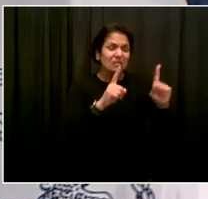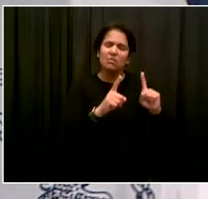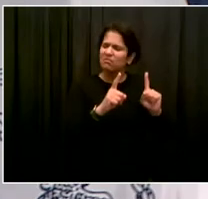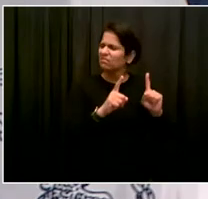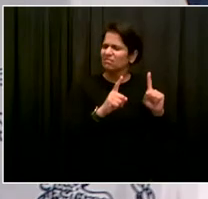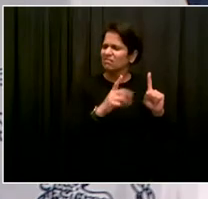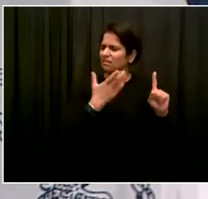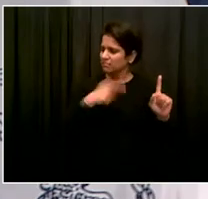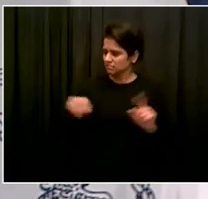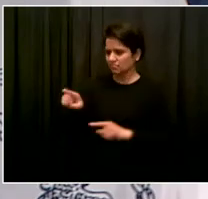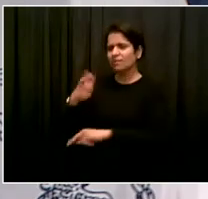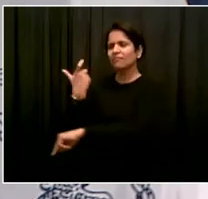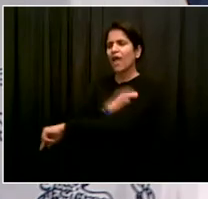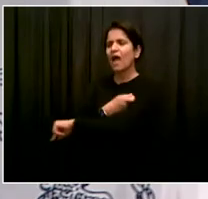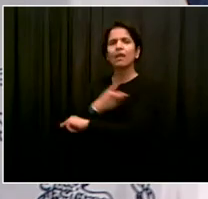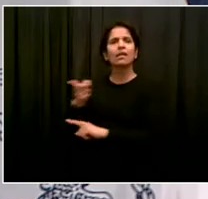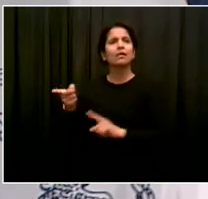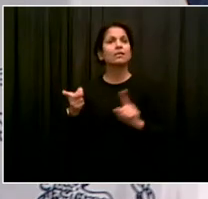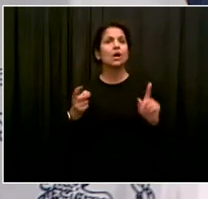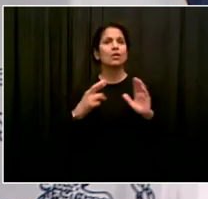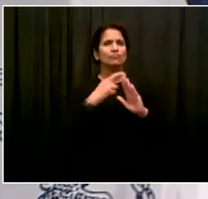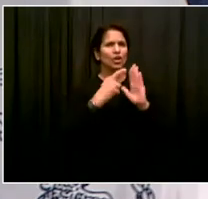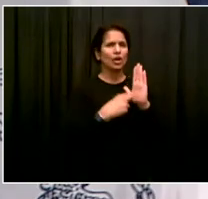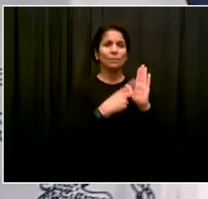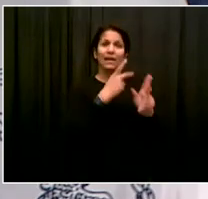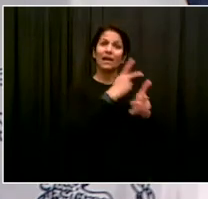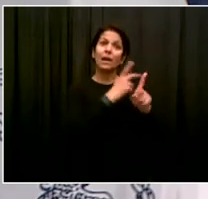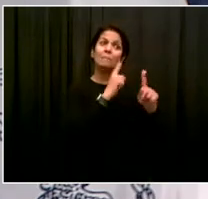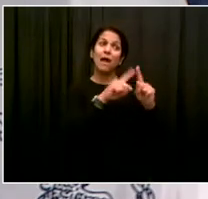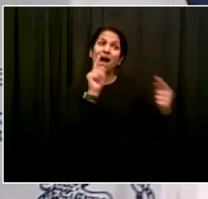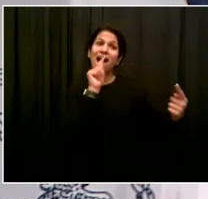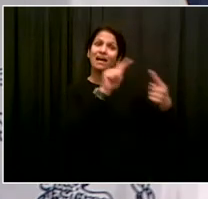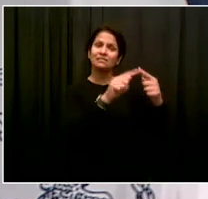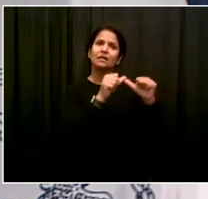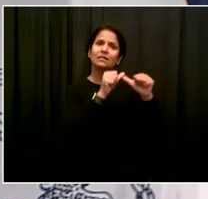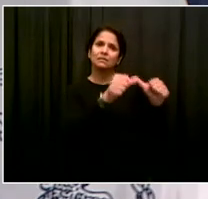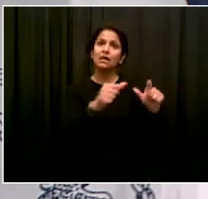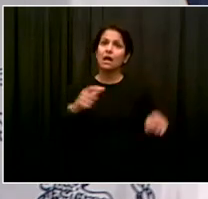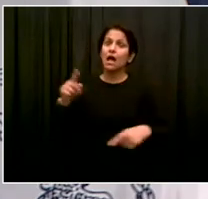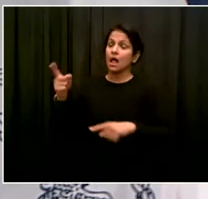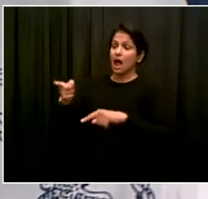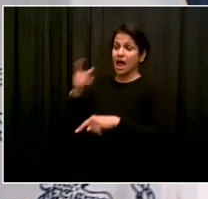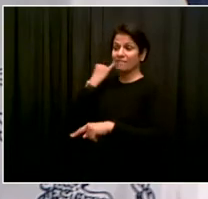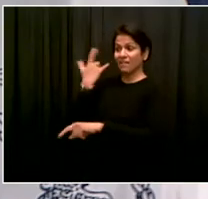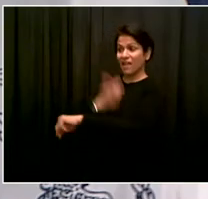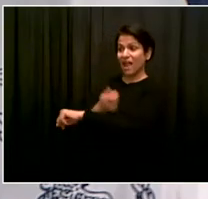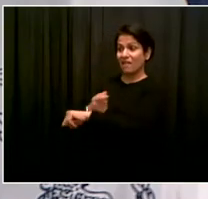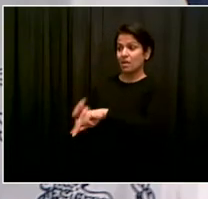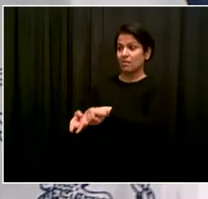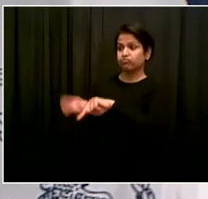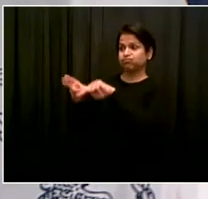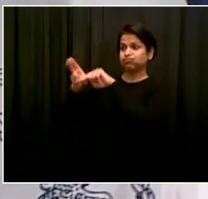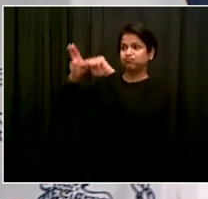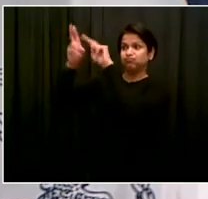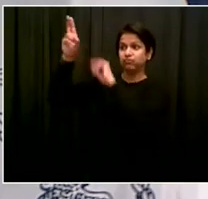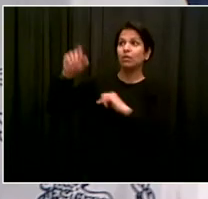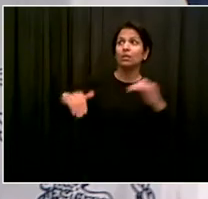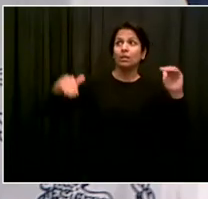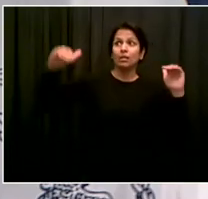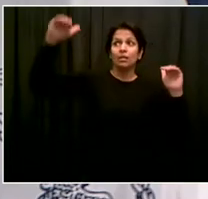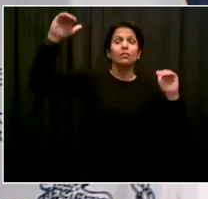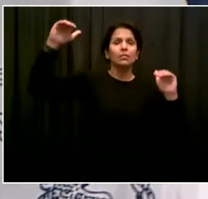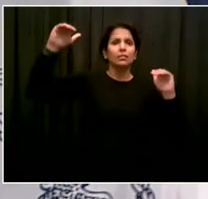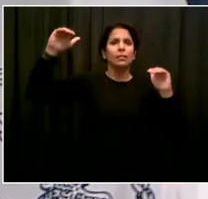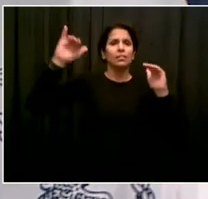And the best way to know we're out of the woods is to see those vaccination numbers go up and up and up. Because you've seen already, just with the number of people vaccinated so far,